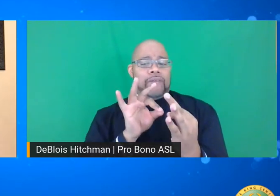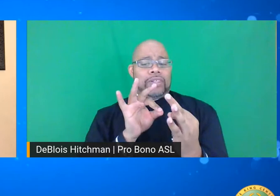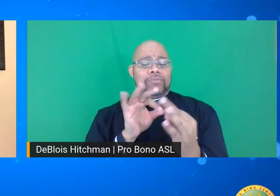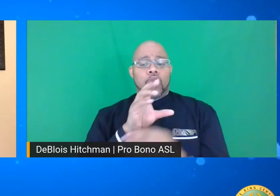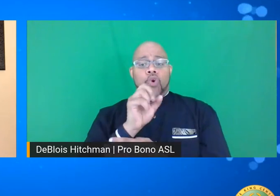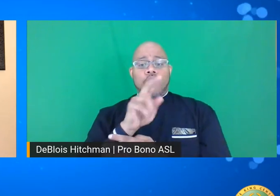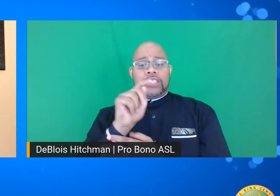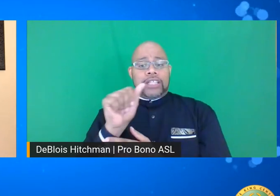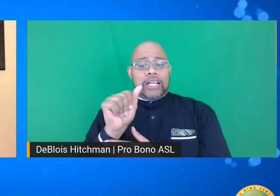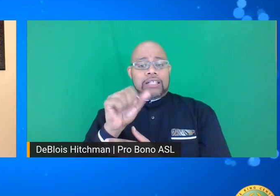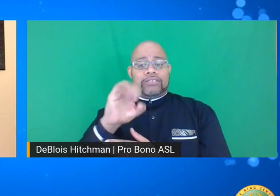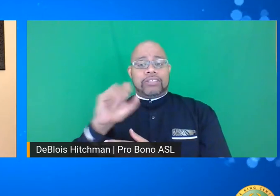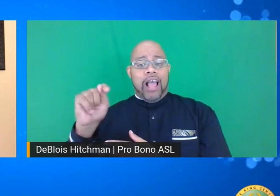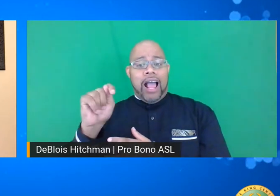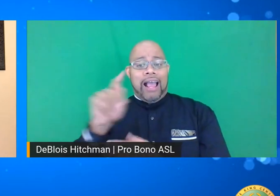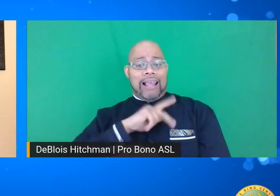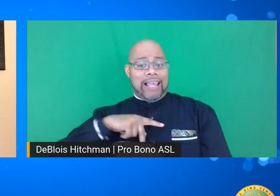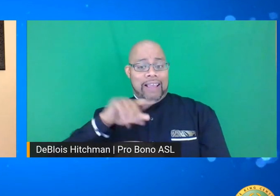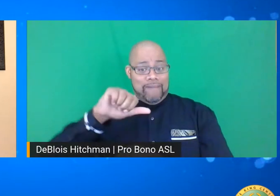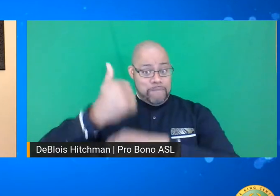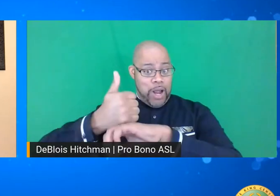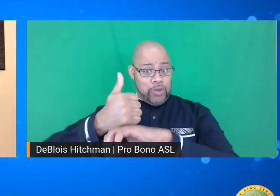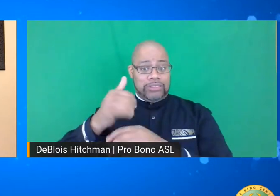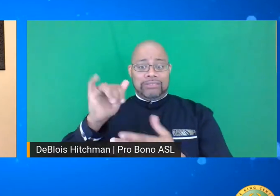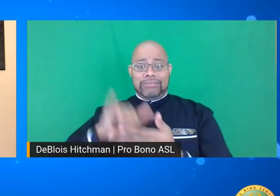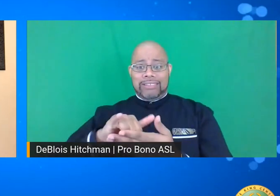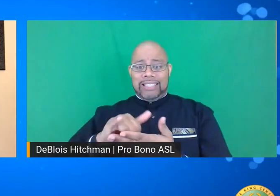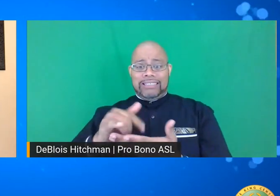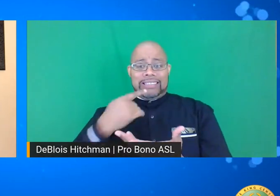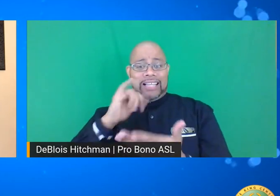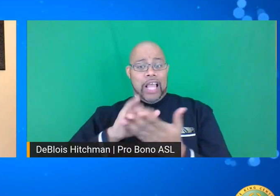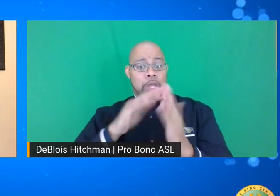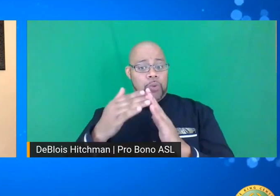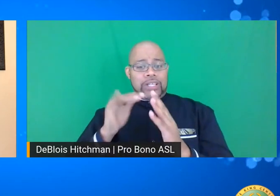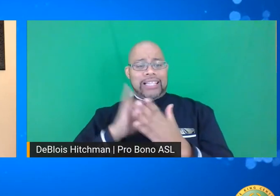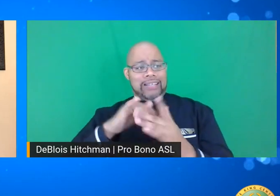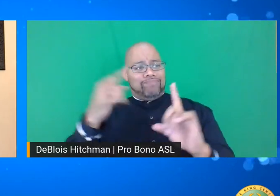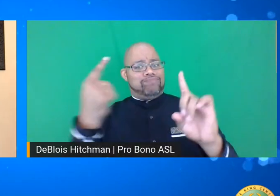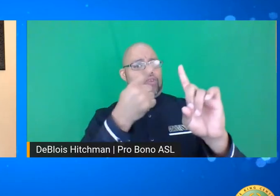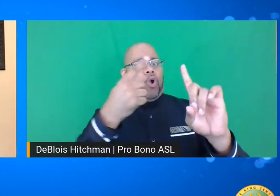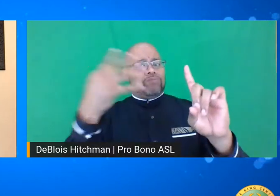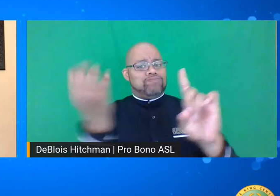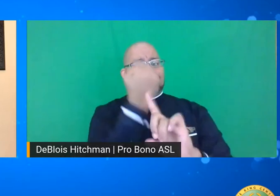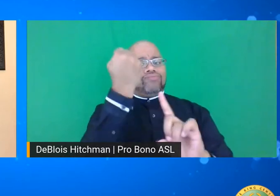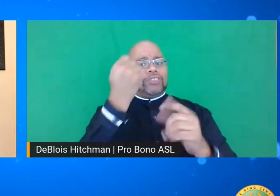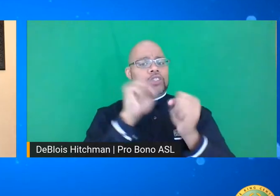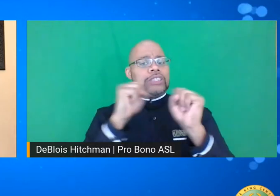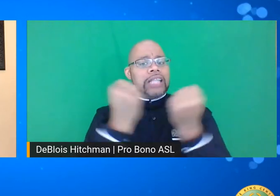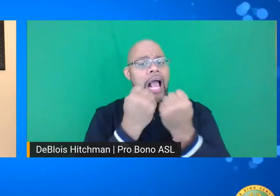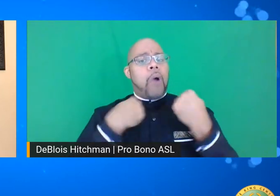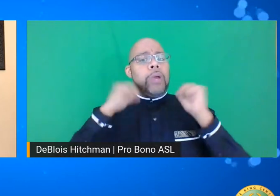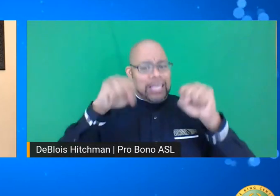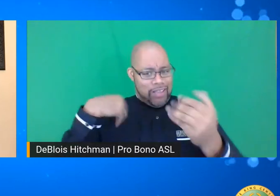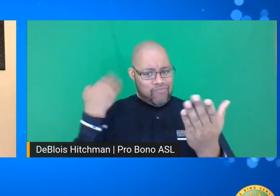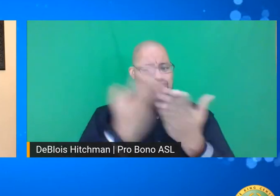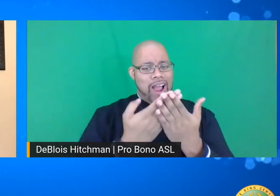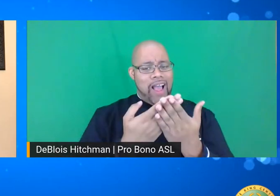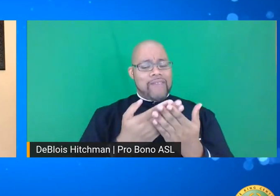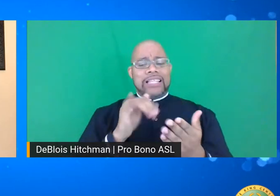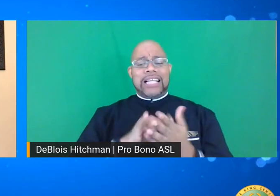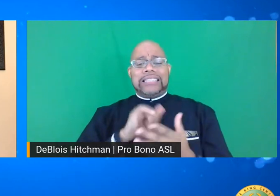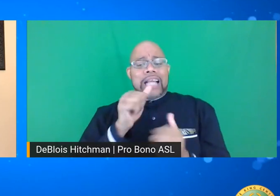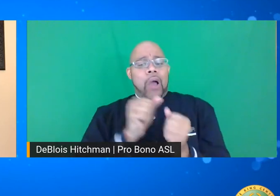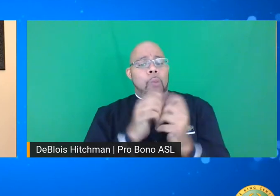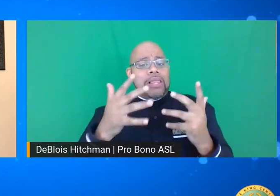Coretta Scott King, the founder of the King Center, shared that the Beloved Community is an achievable society. We can get there. That is not